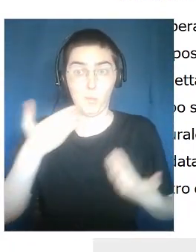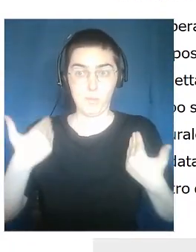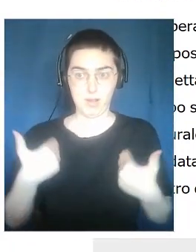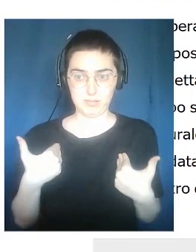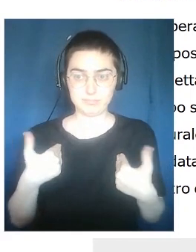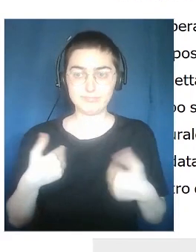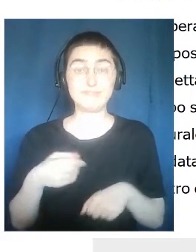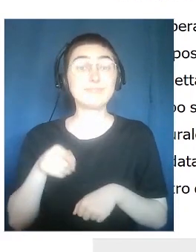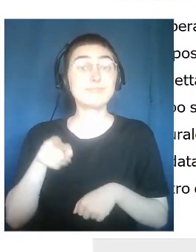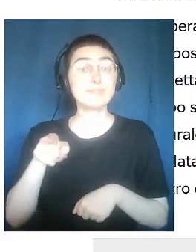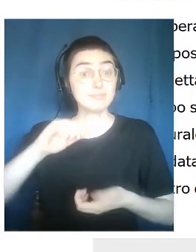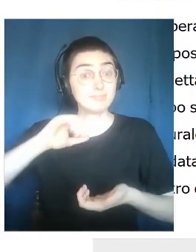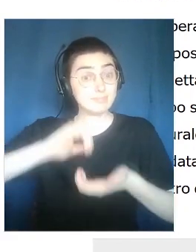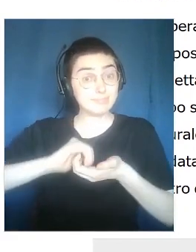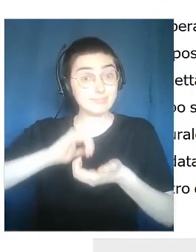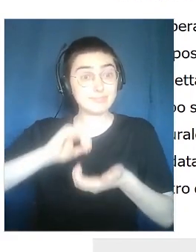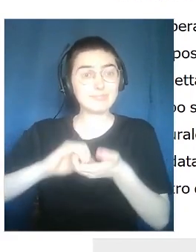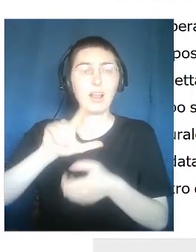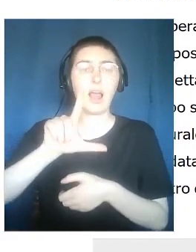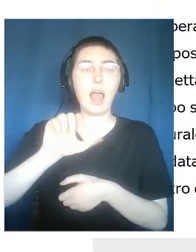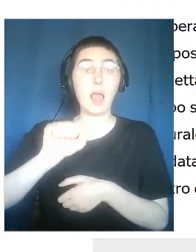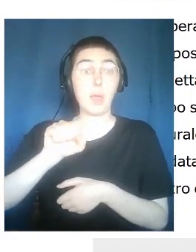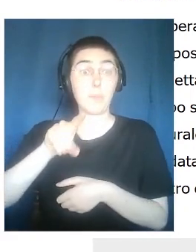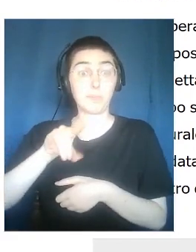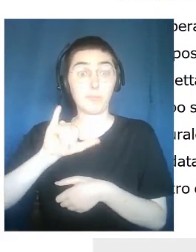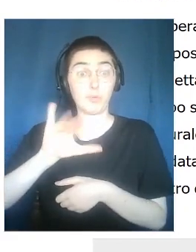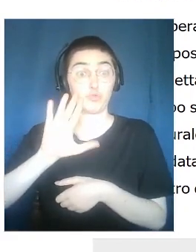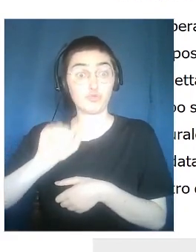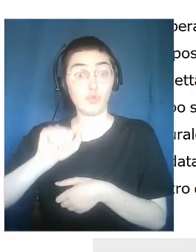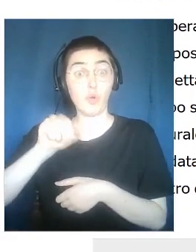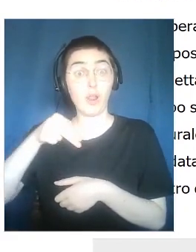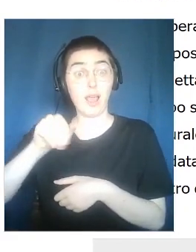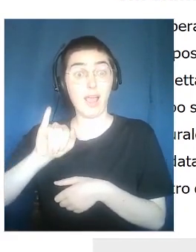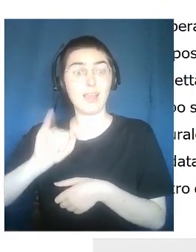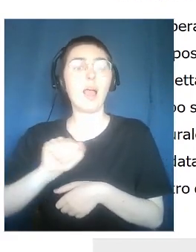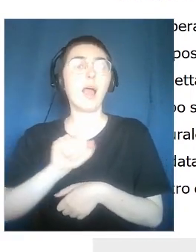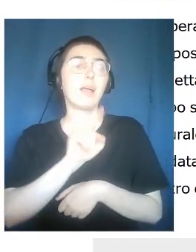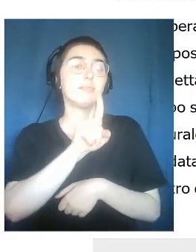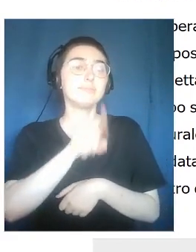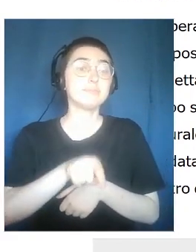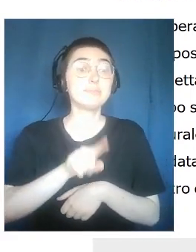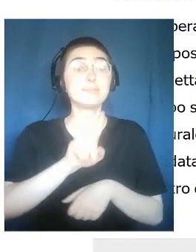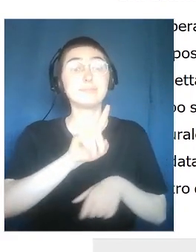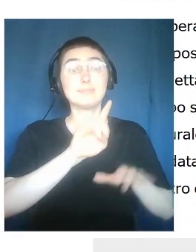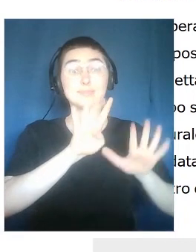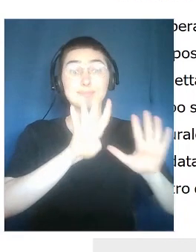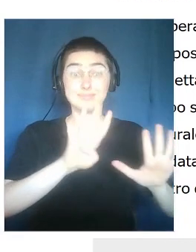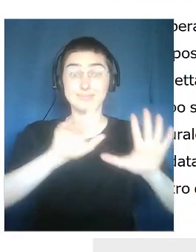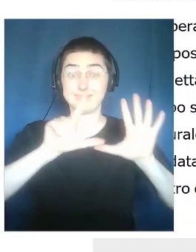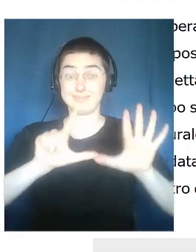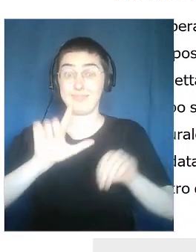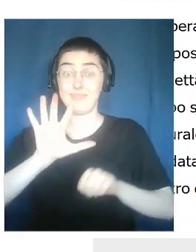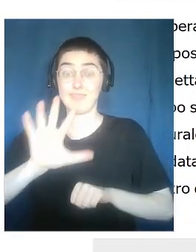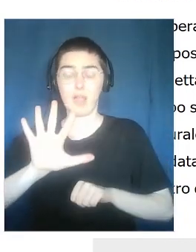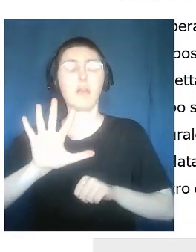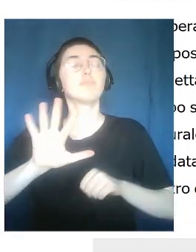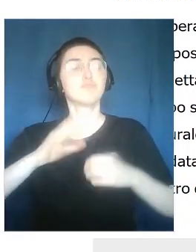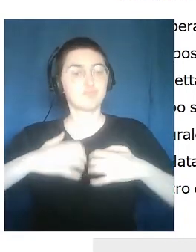So, La Pichonaya was founded in 1975 and today